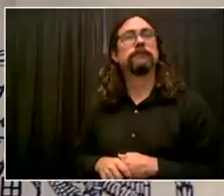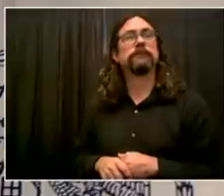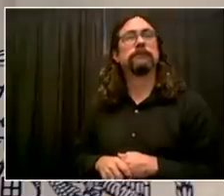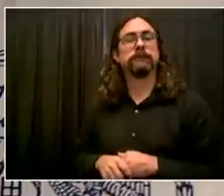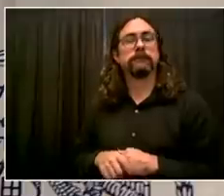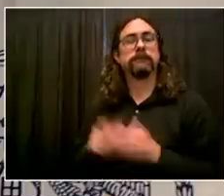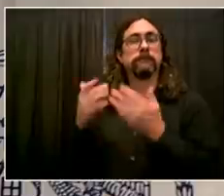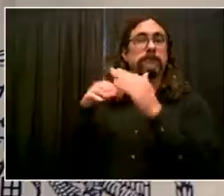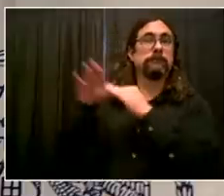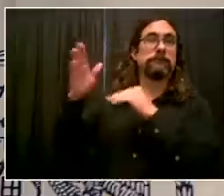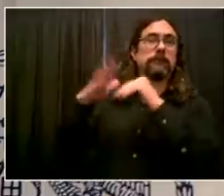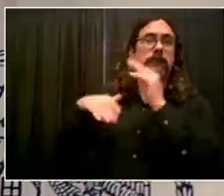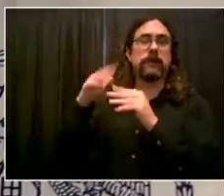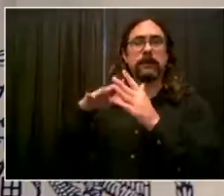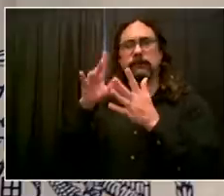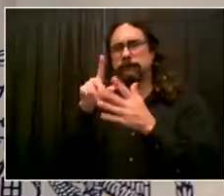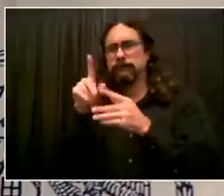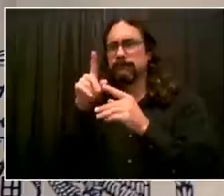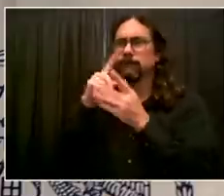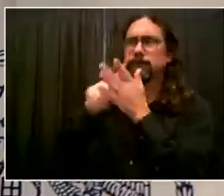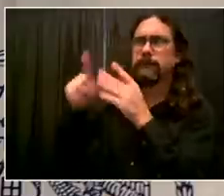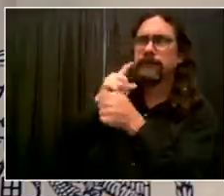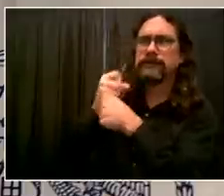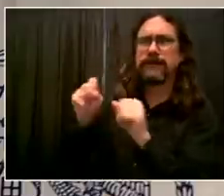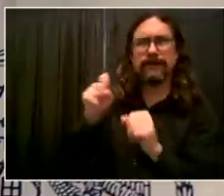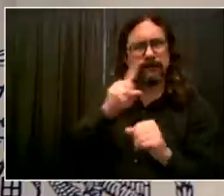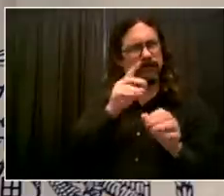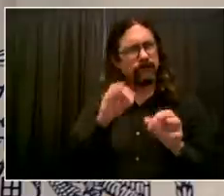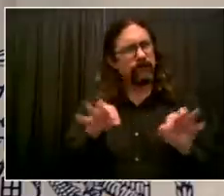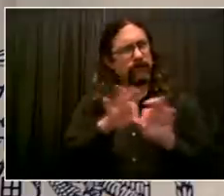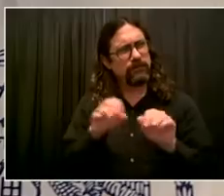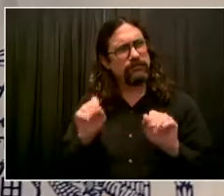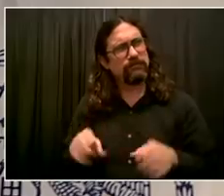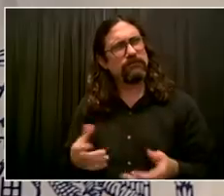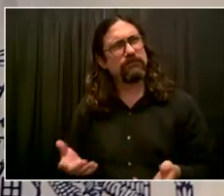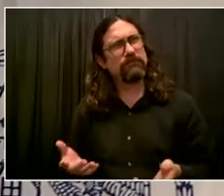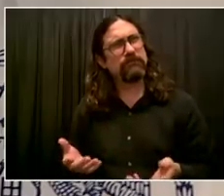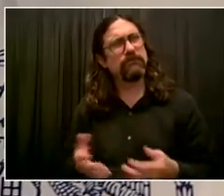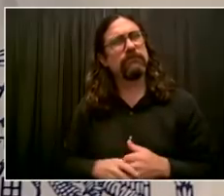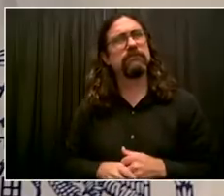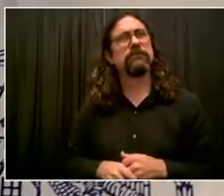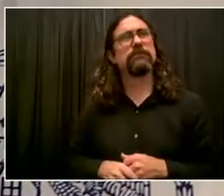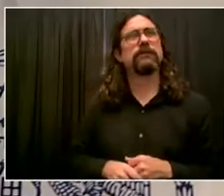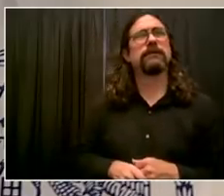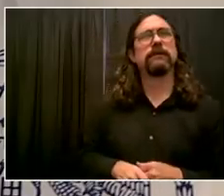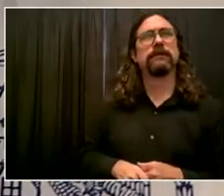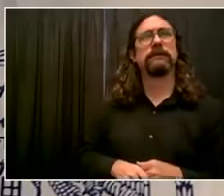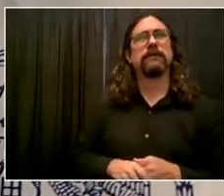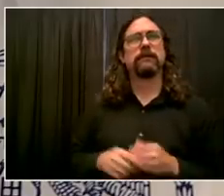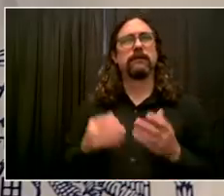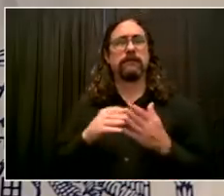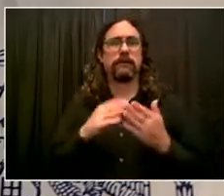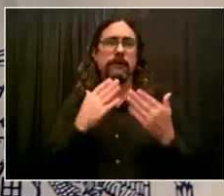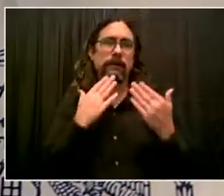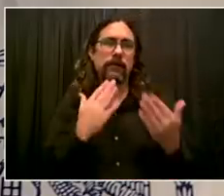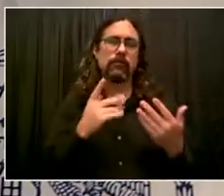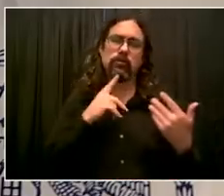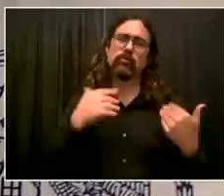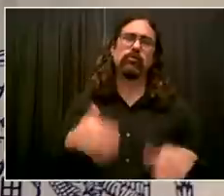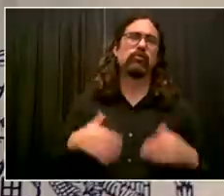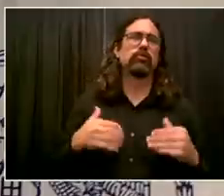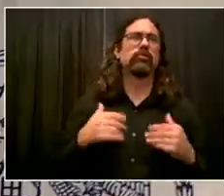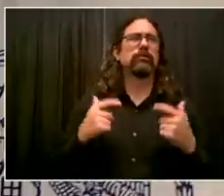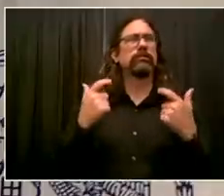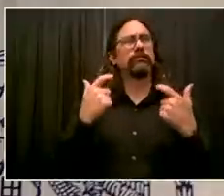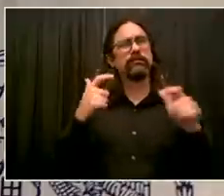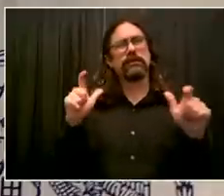we got big challenges. We're still fighting back COVID. We've got this huge new challenge from climate. But I urge everyone to look at